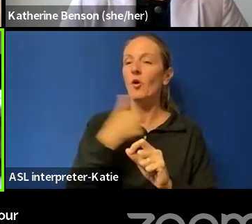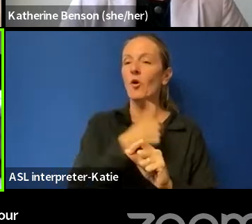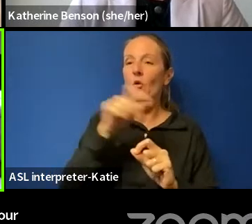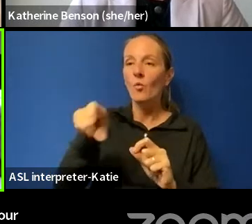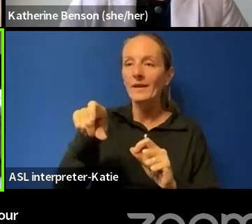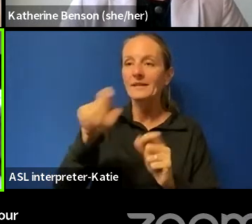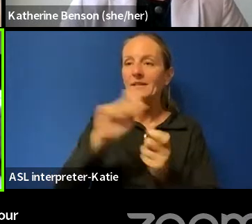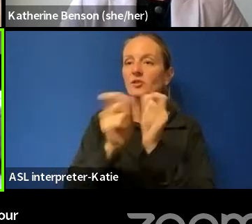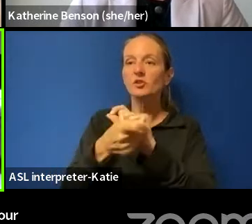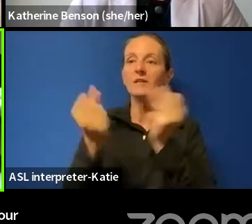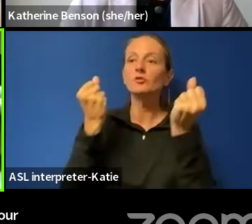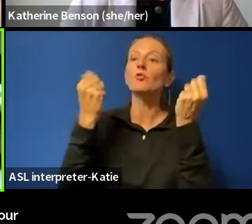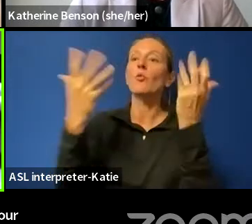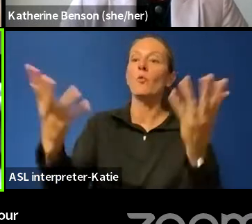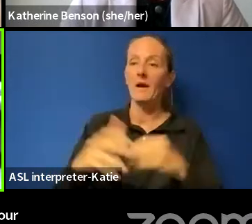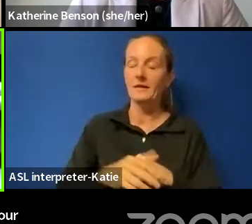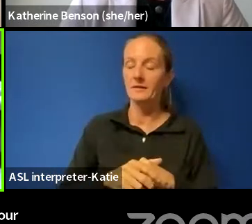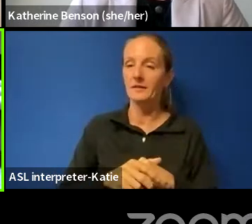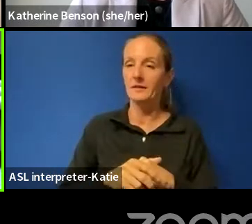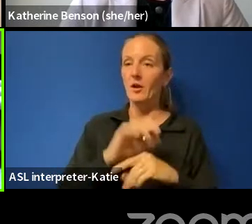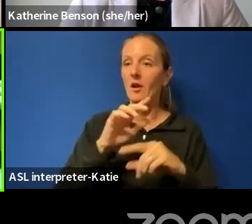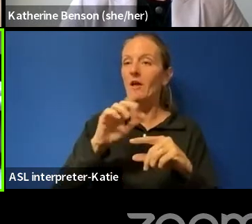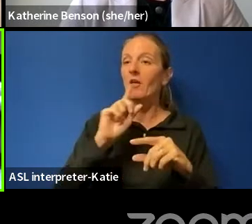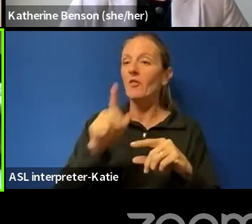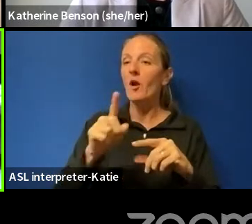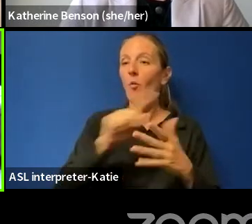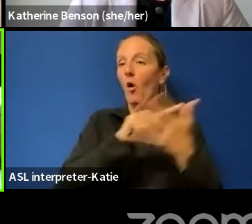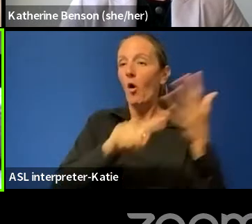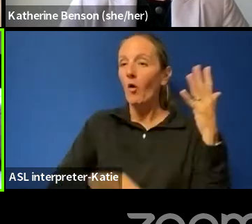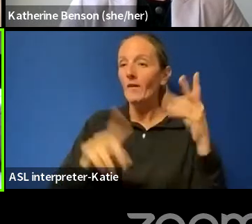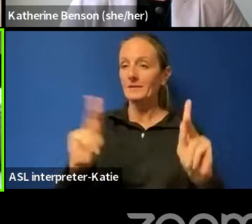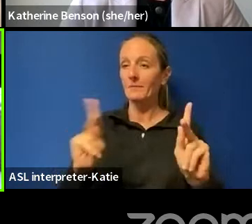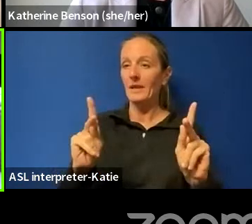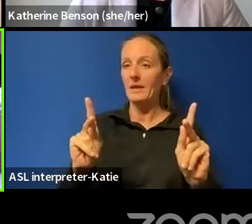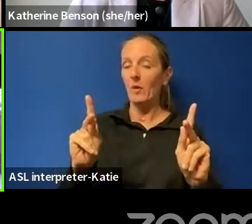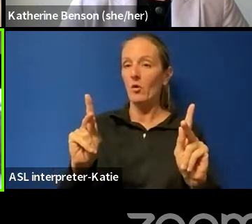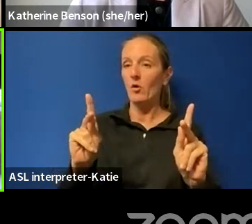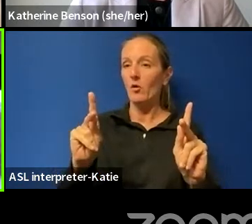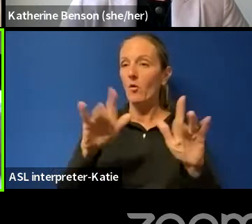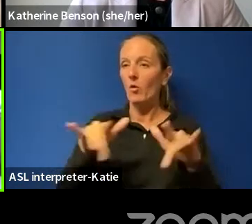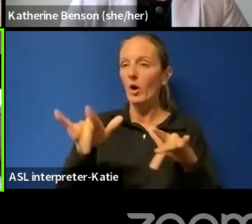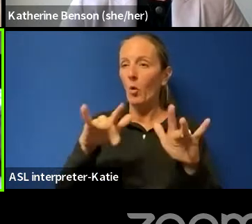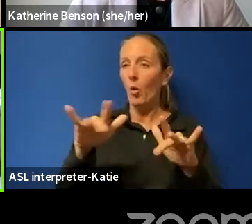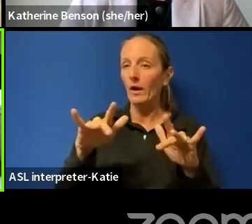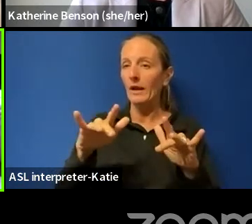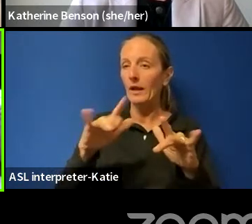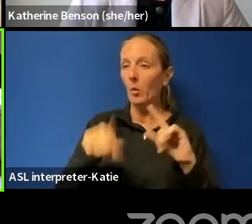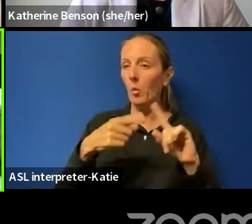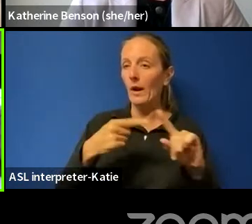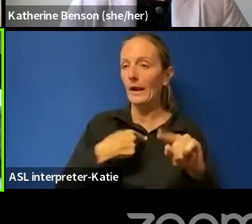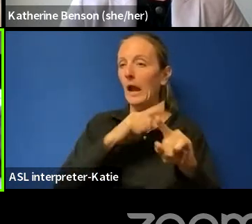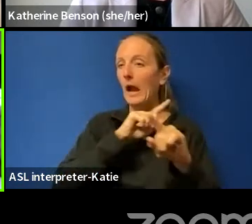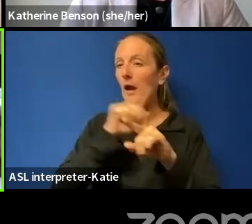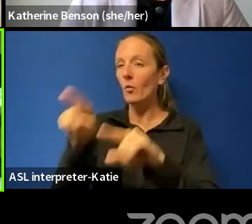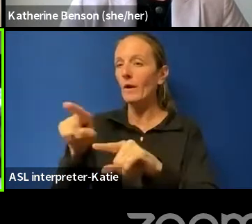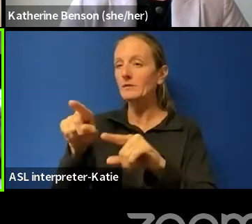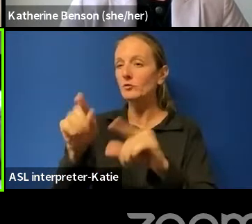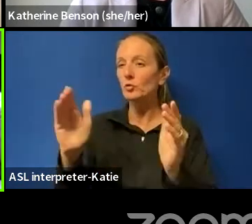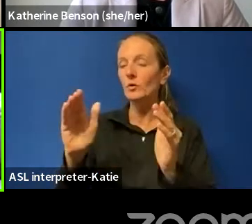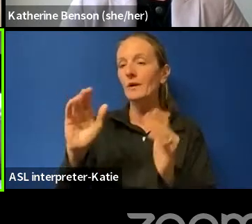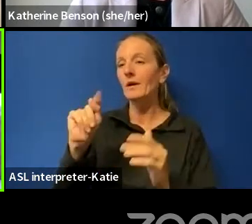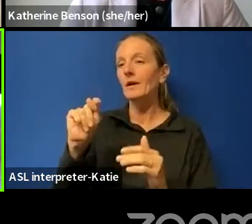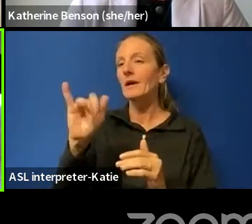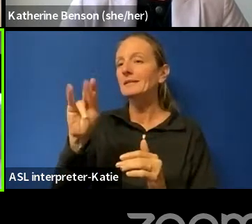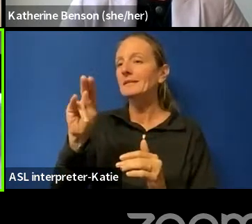when I was, uh, there were all these people recording me when I went up to, to visit tiny house warriors just less than a year ago.